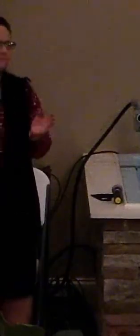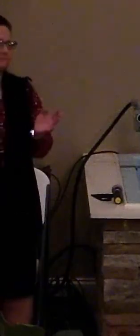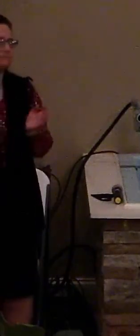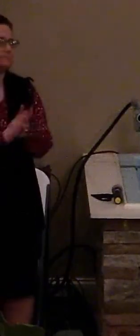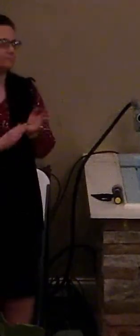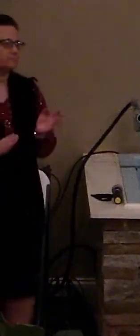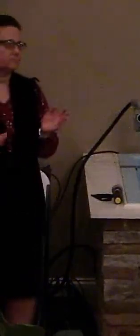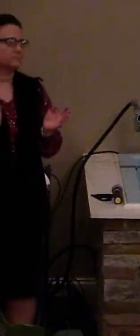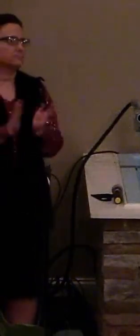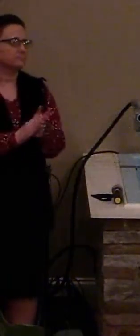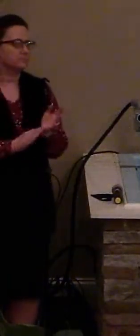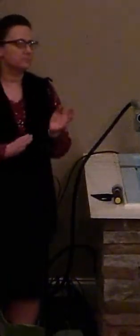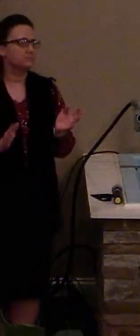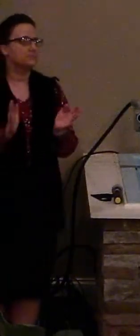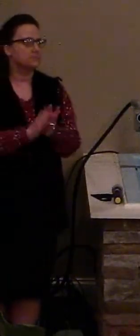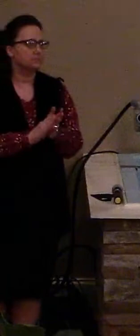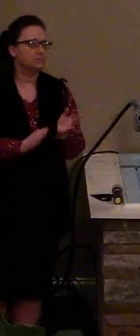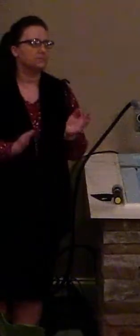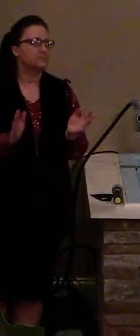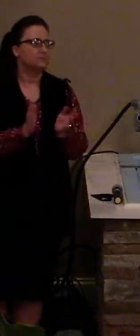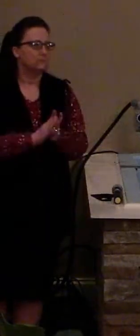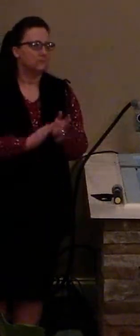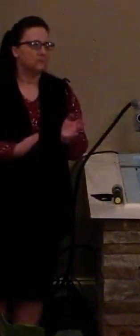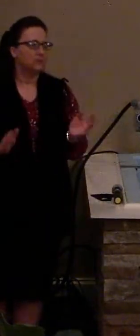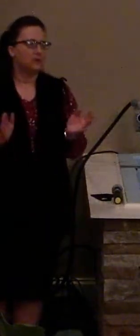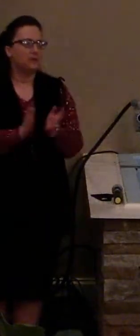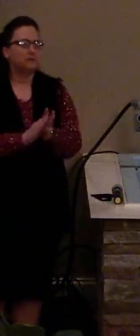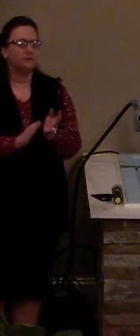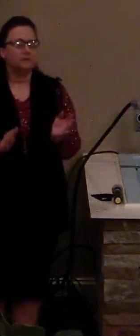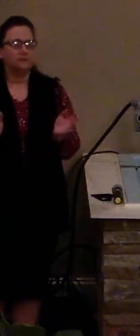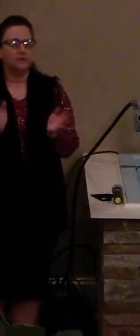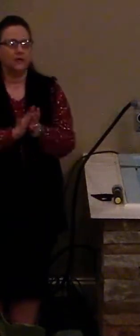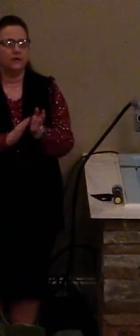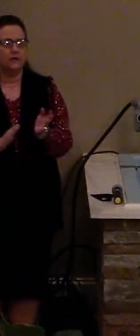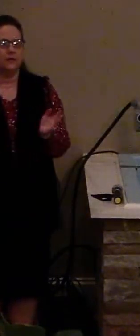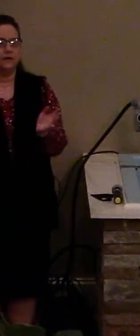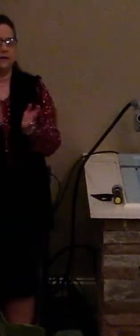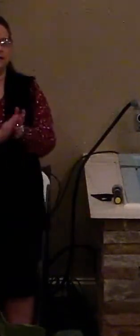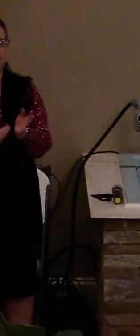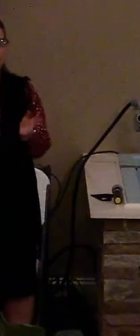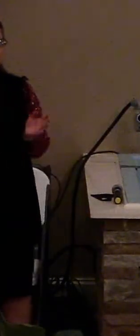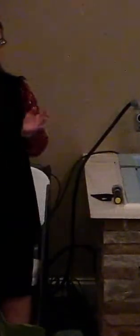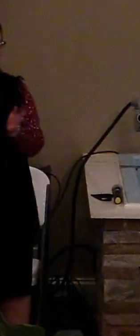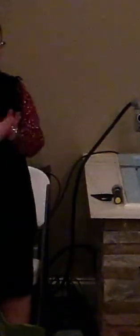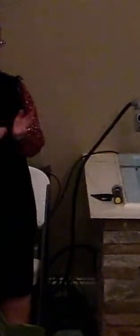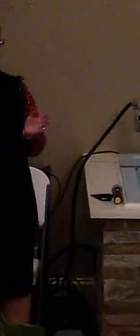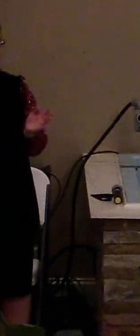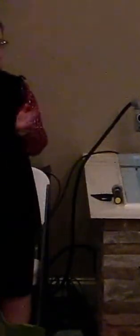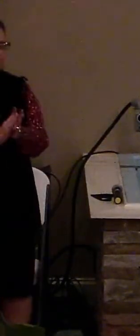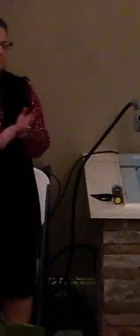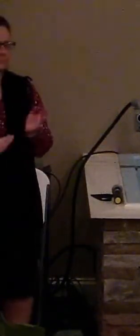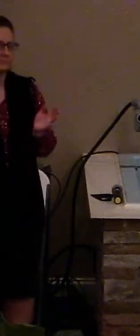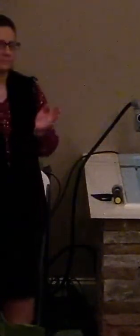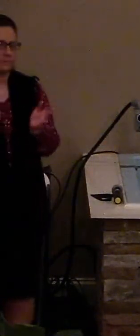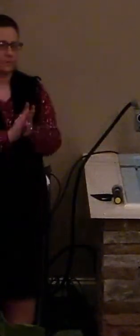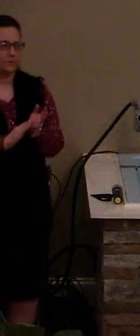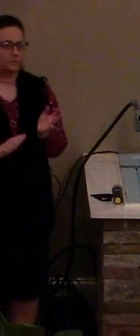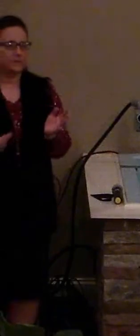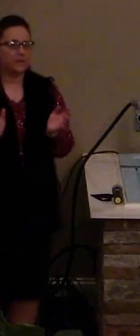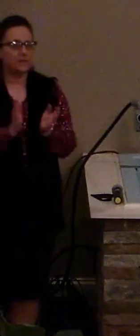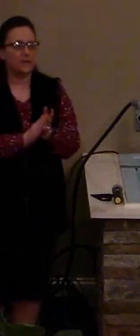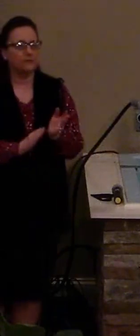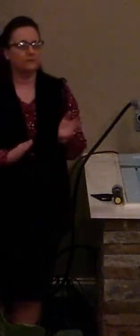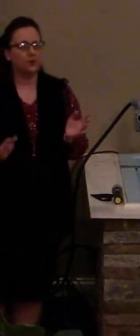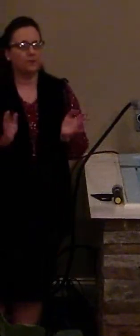But when I was stumbled, then I went home low down. And I think, my God,